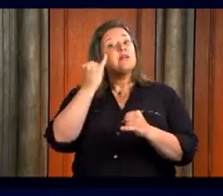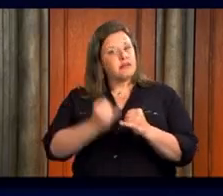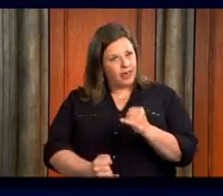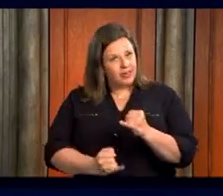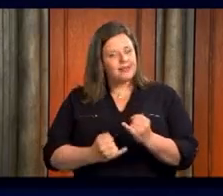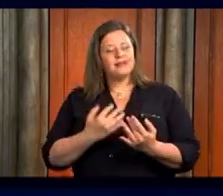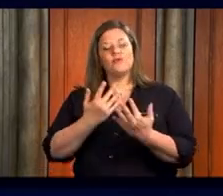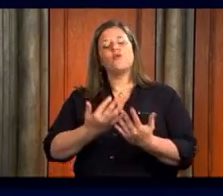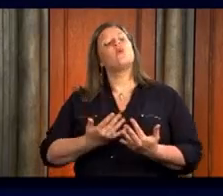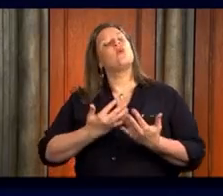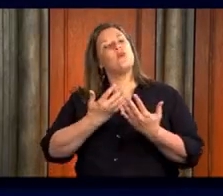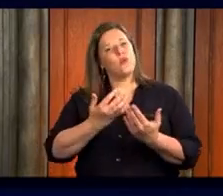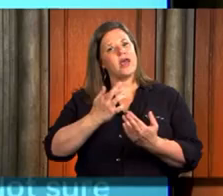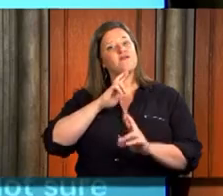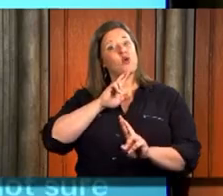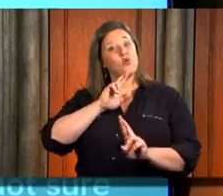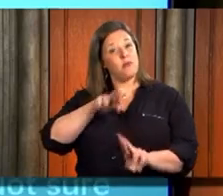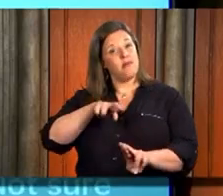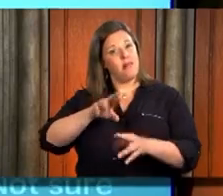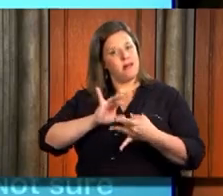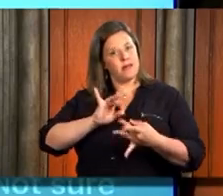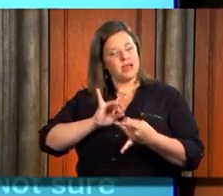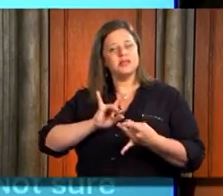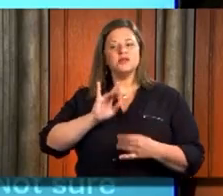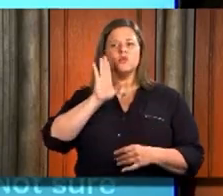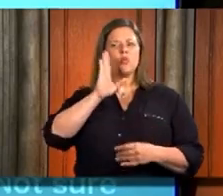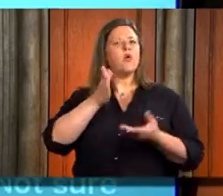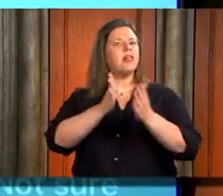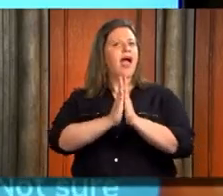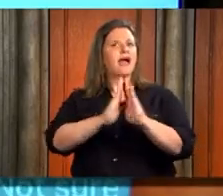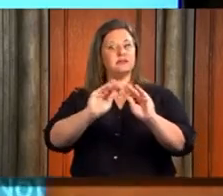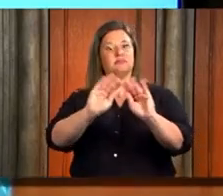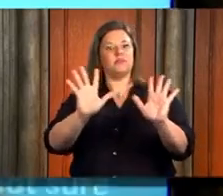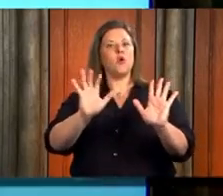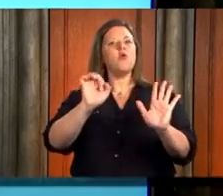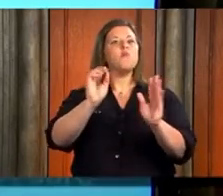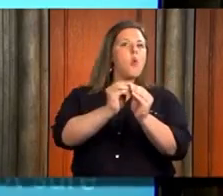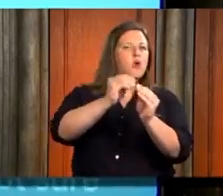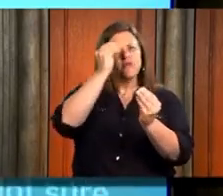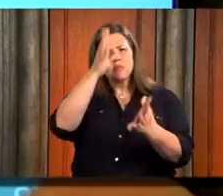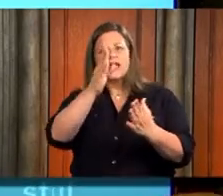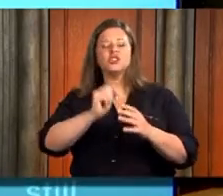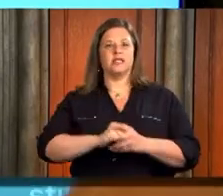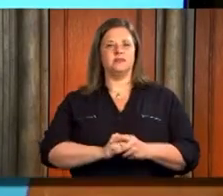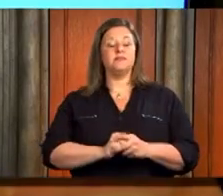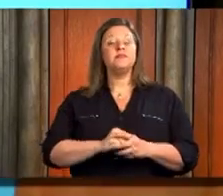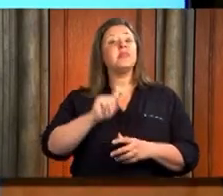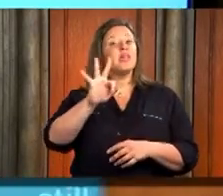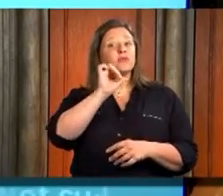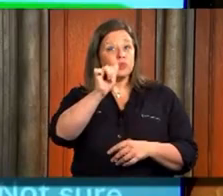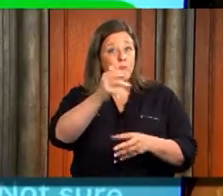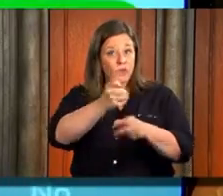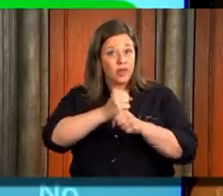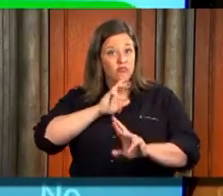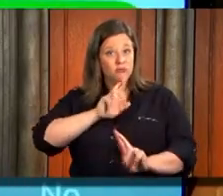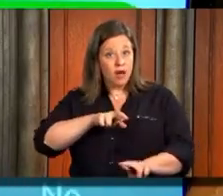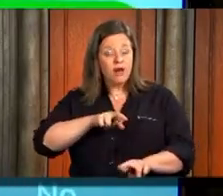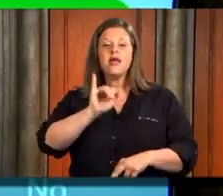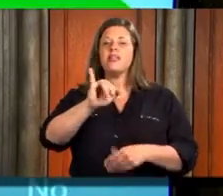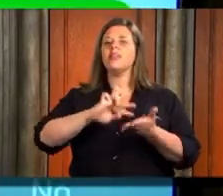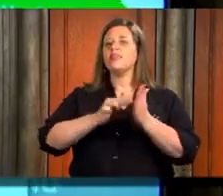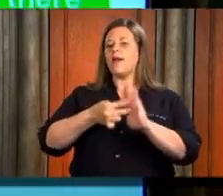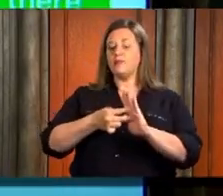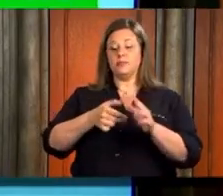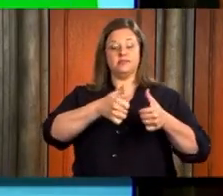a reply message. You will be asked for more information or directed to call 9-1-1. If you don't receive a message, that means text